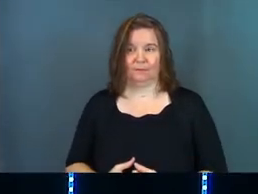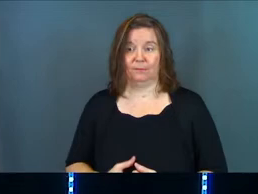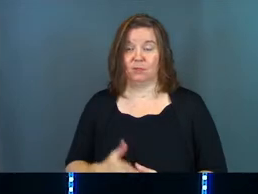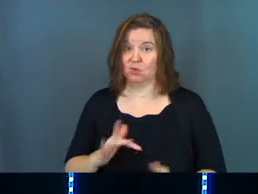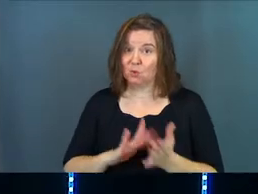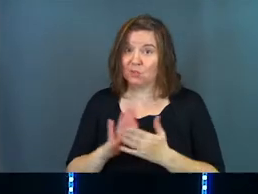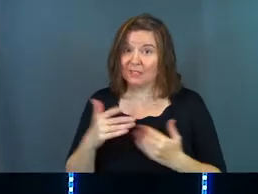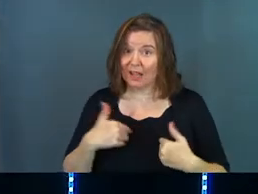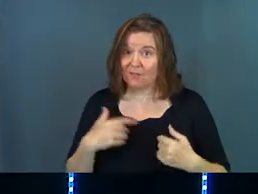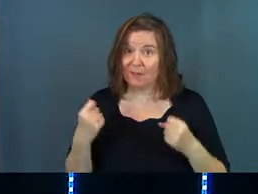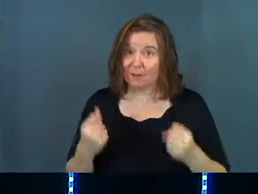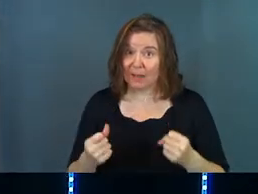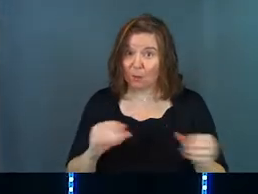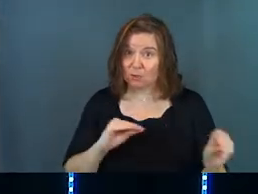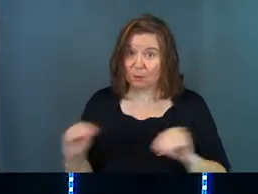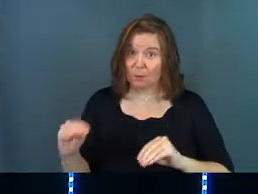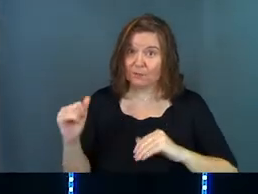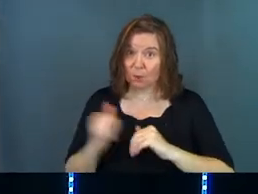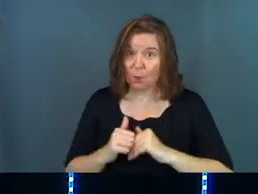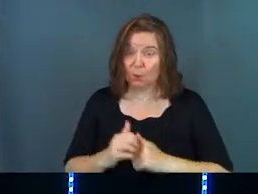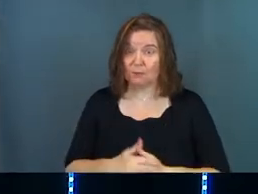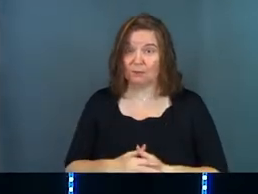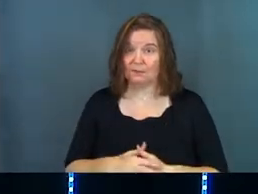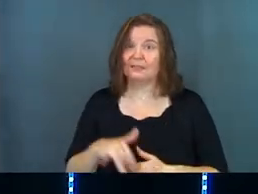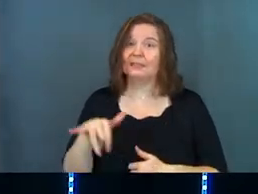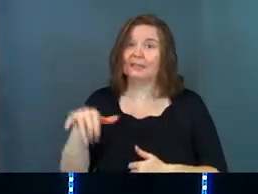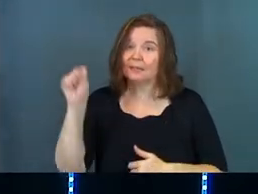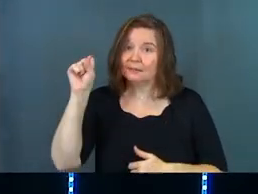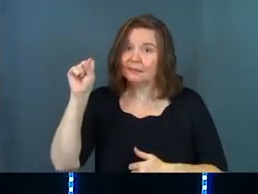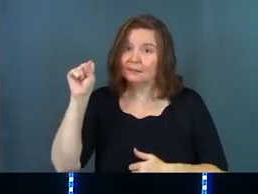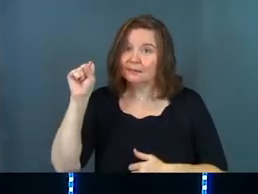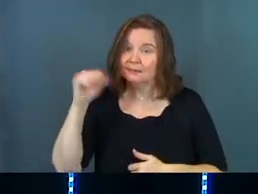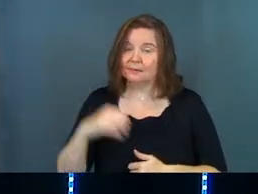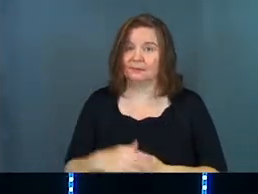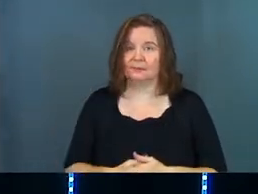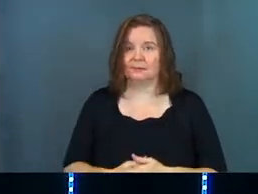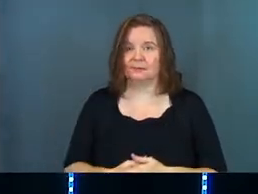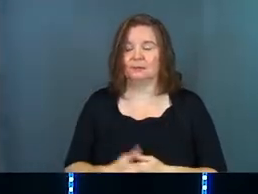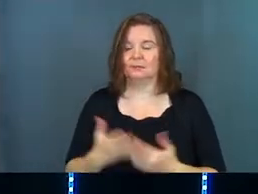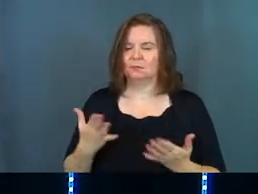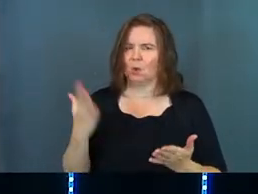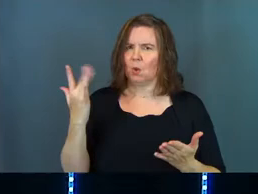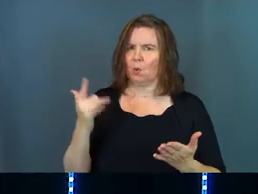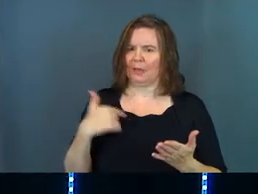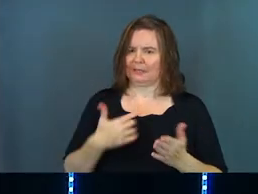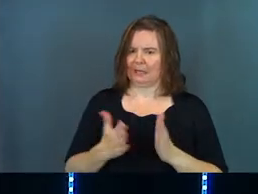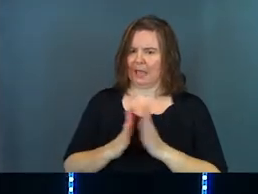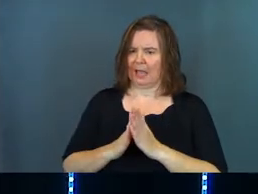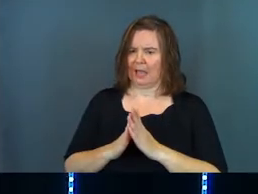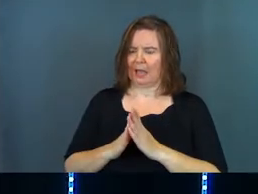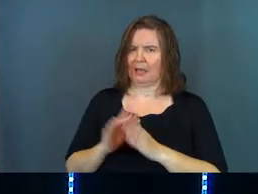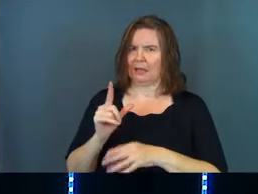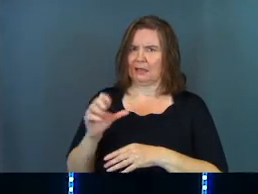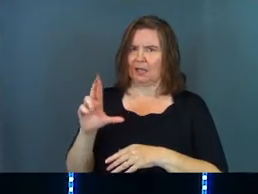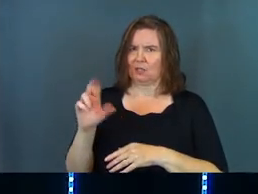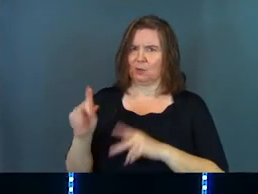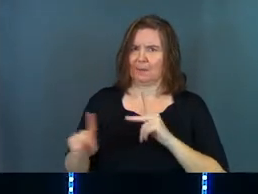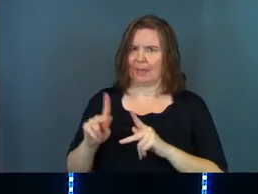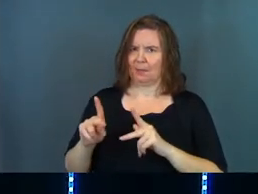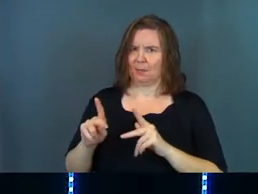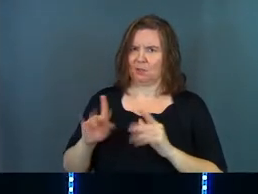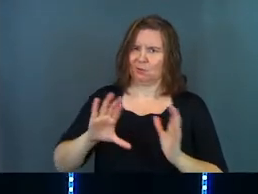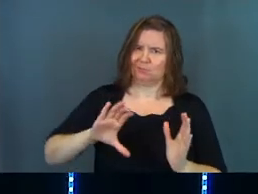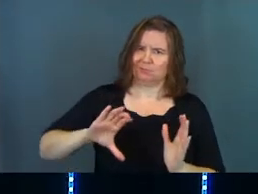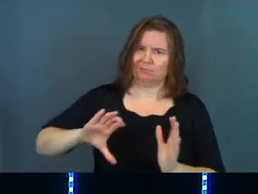So did Jesus have the power to move a stone? Yes. So why did he ask Lazarus' people